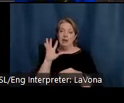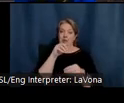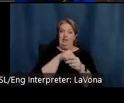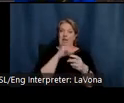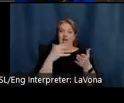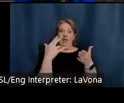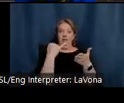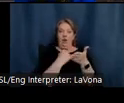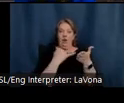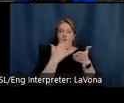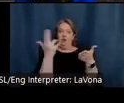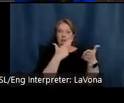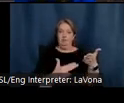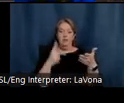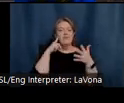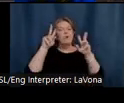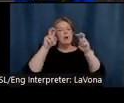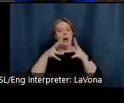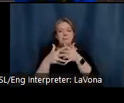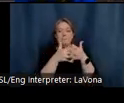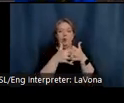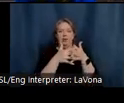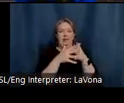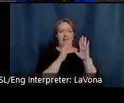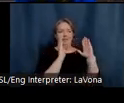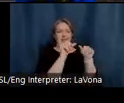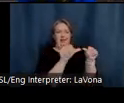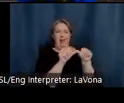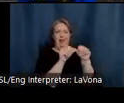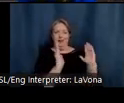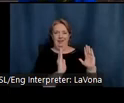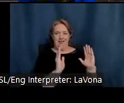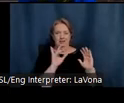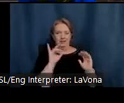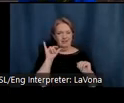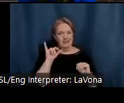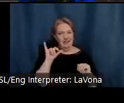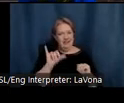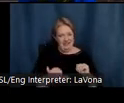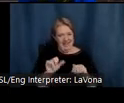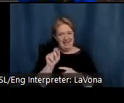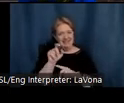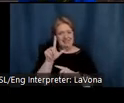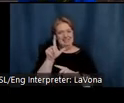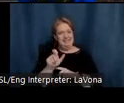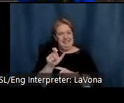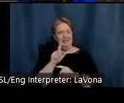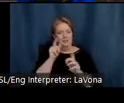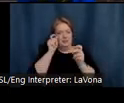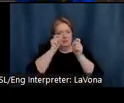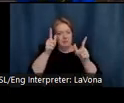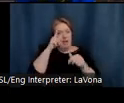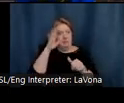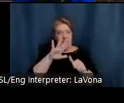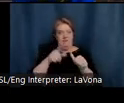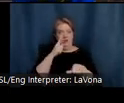Steele by surprise, as since it was here that Steele was seeing his first Impressionist paintings.